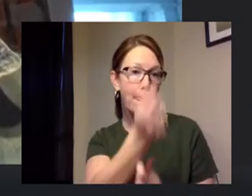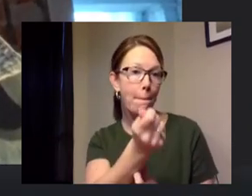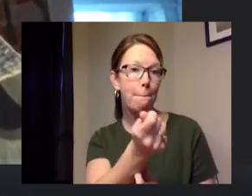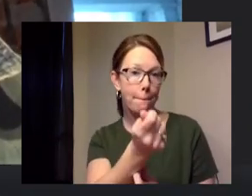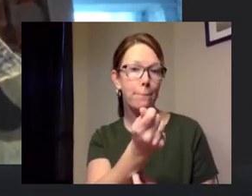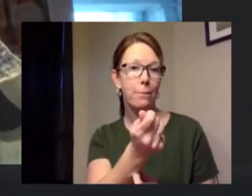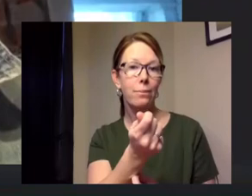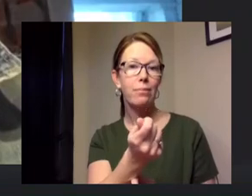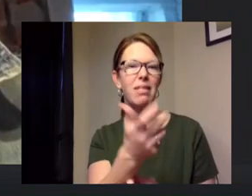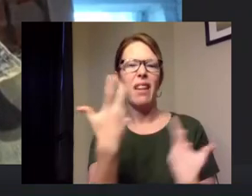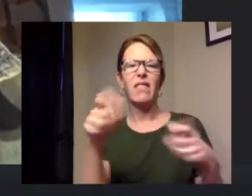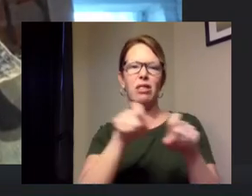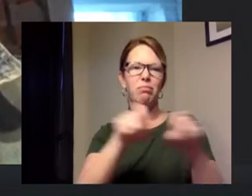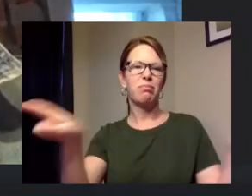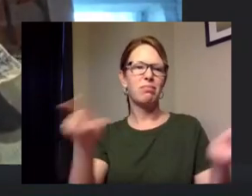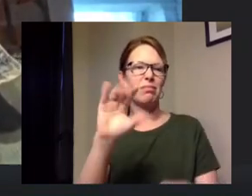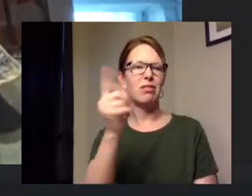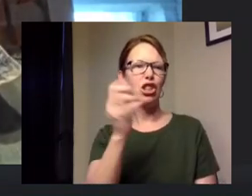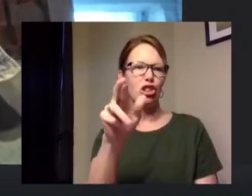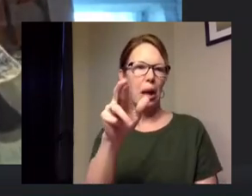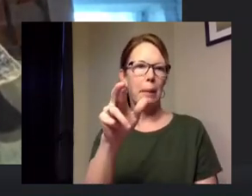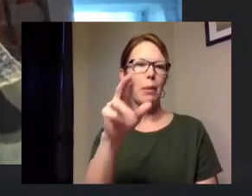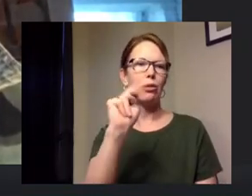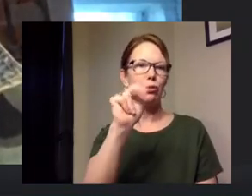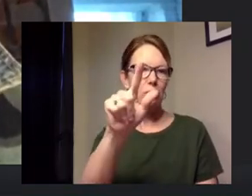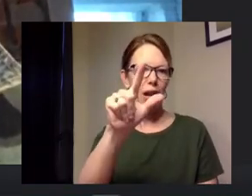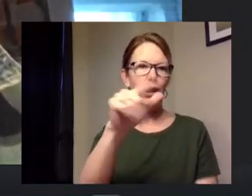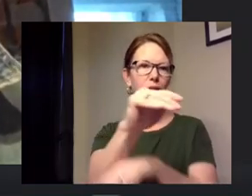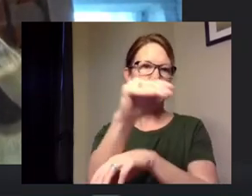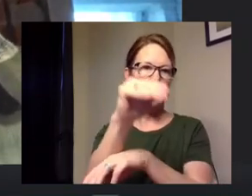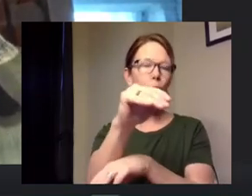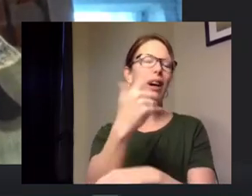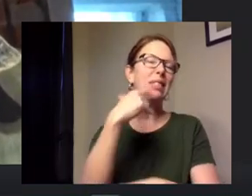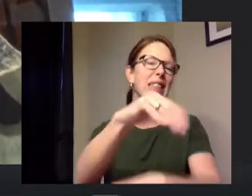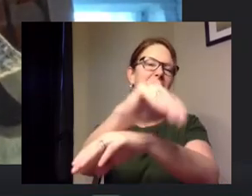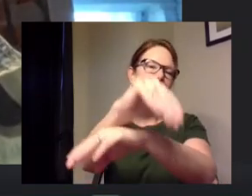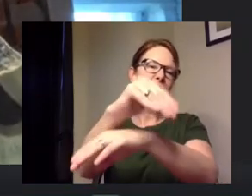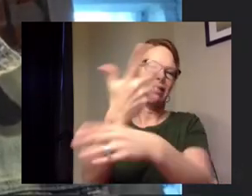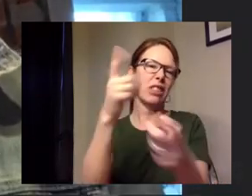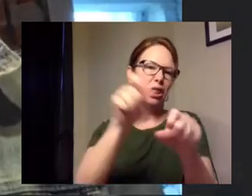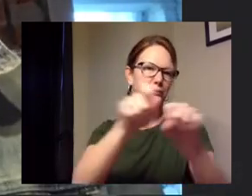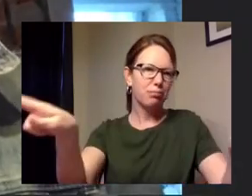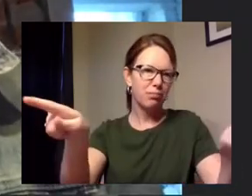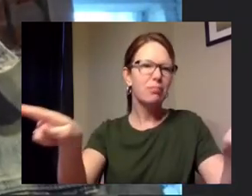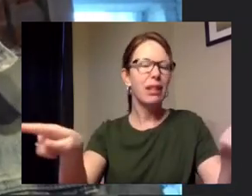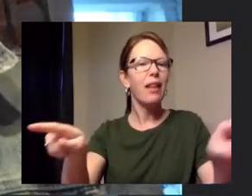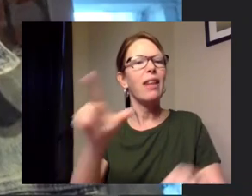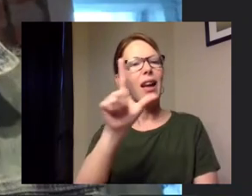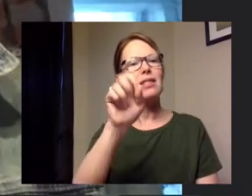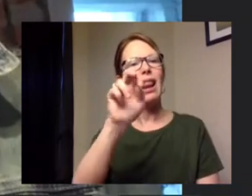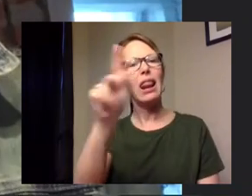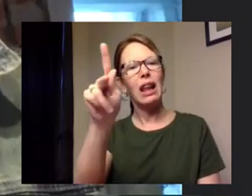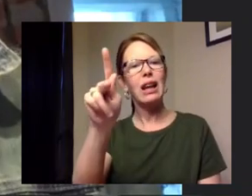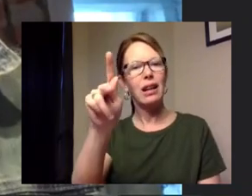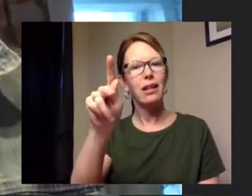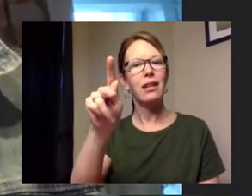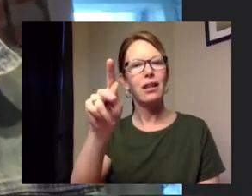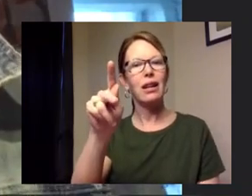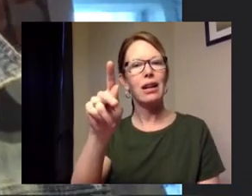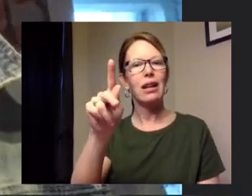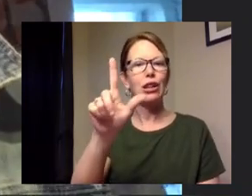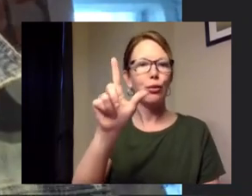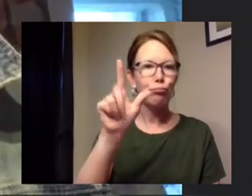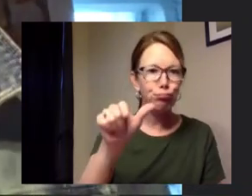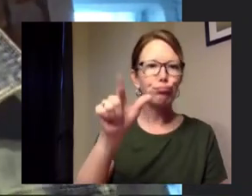did send out a chamber newsletter this afternoon or actually this evening um and there is a link in that to get to the